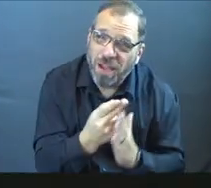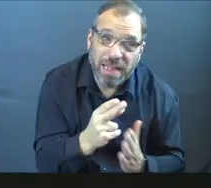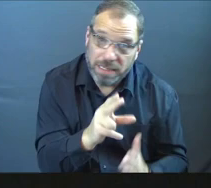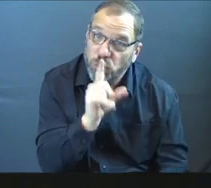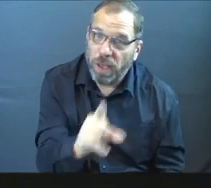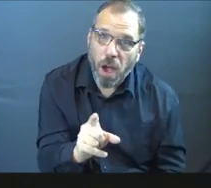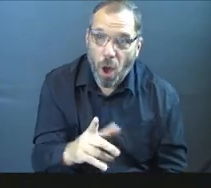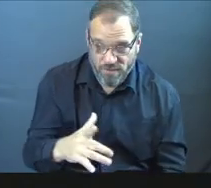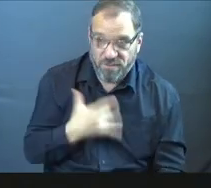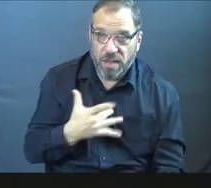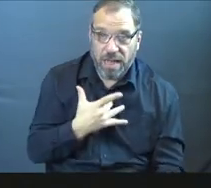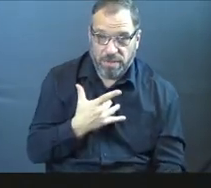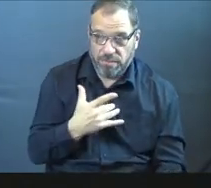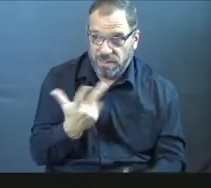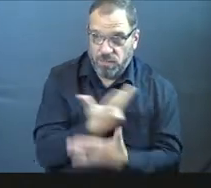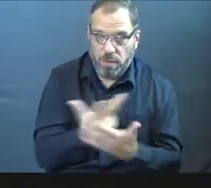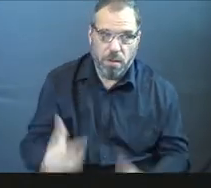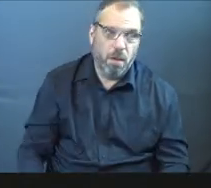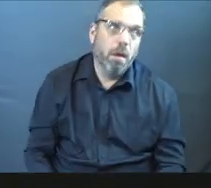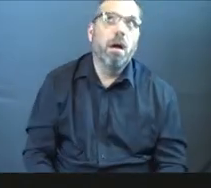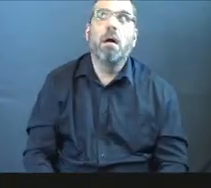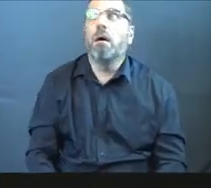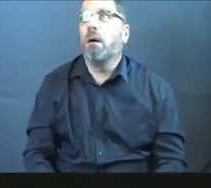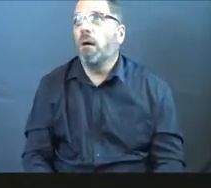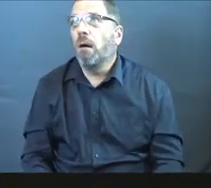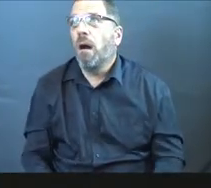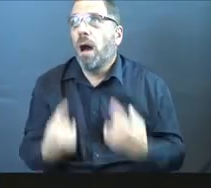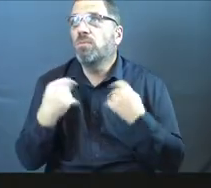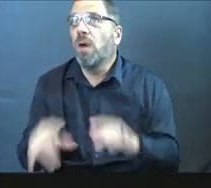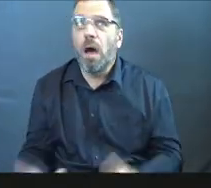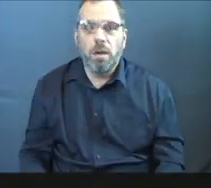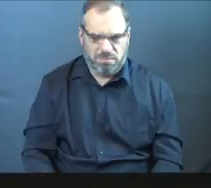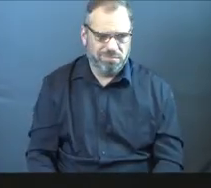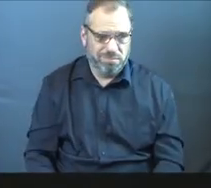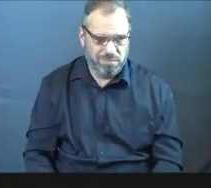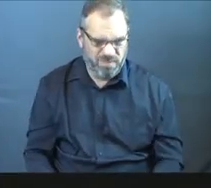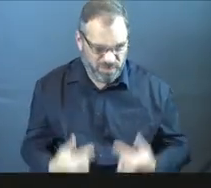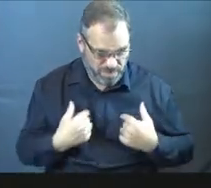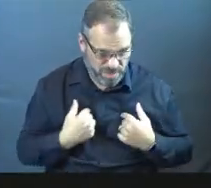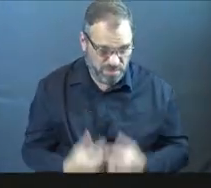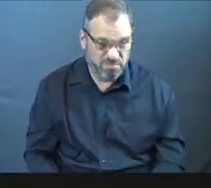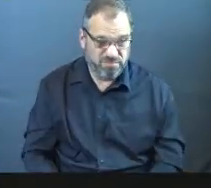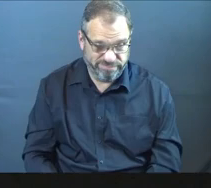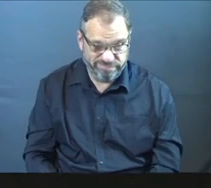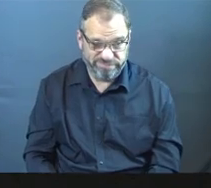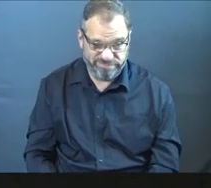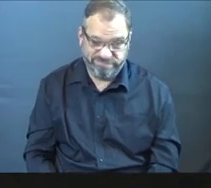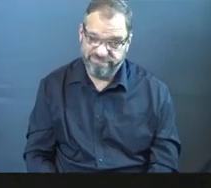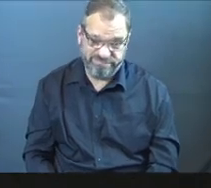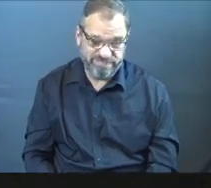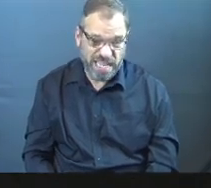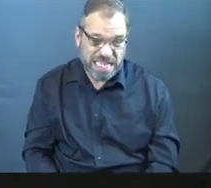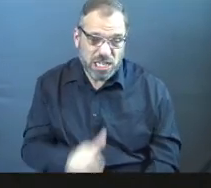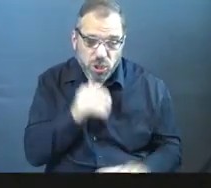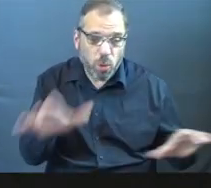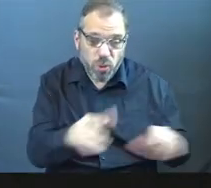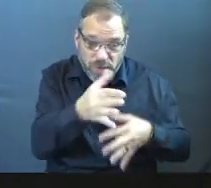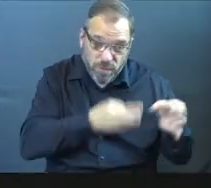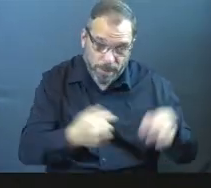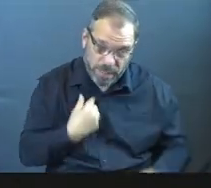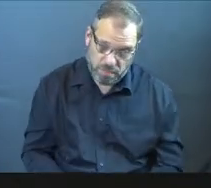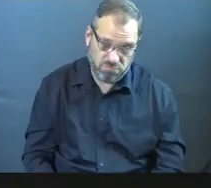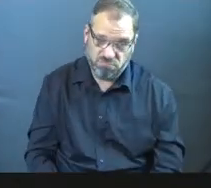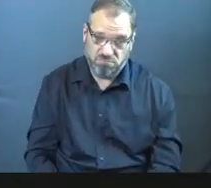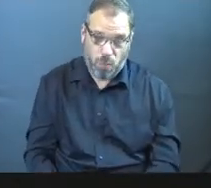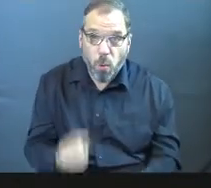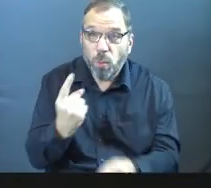that's a real thing. We might feel that in these 21 days of like, man, God, I'm just really trying to do this for you. And God's like, for me, I don't need you to do anything for me,